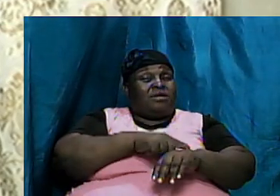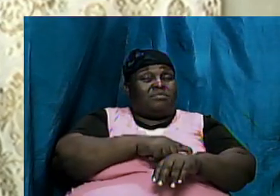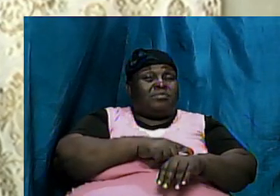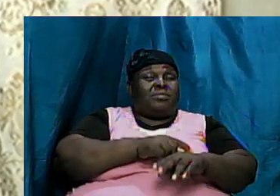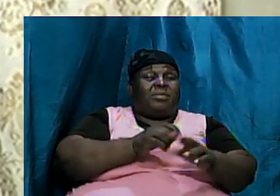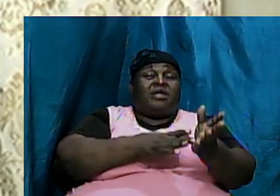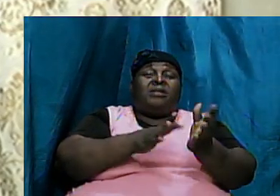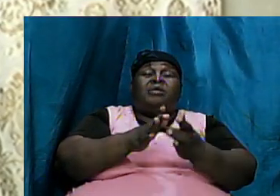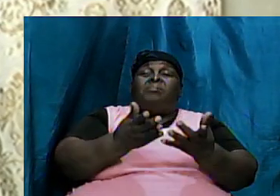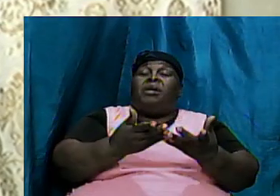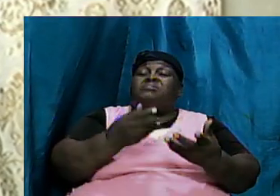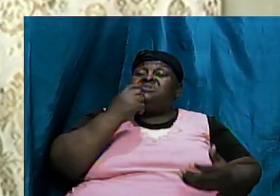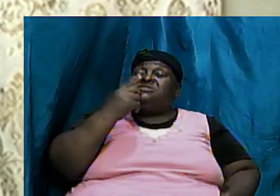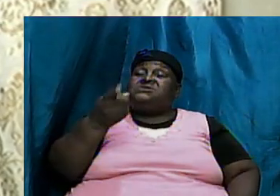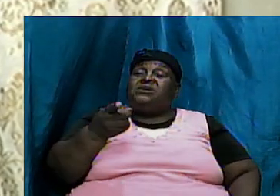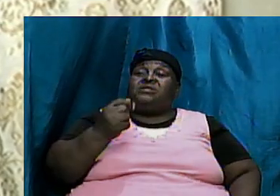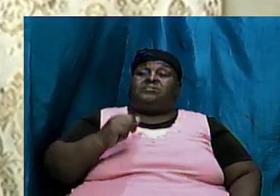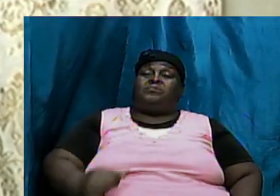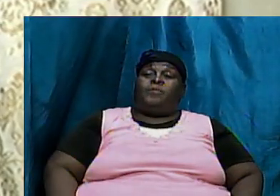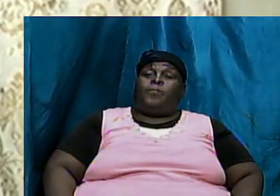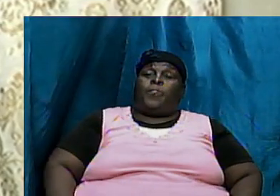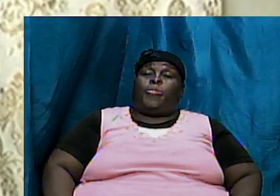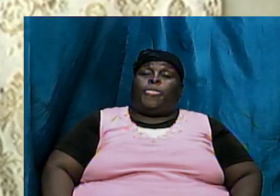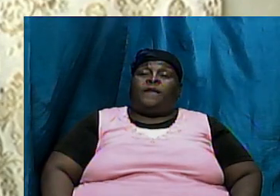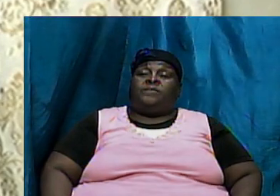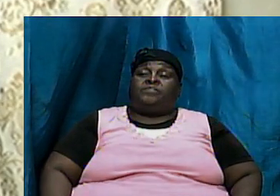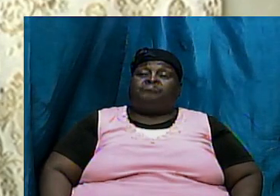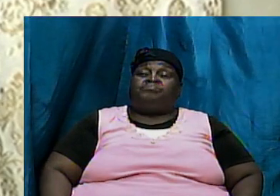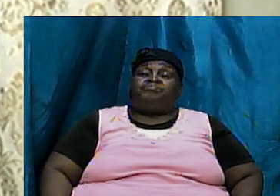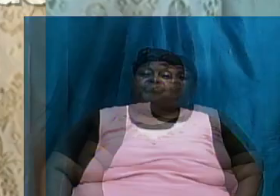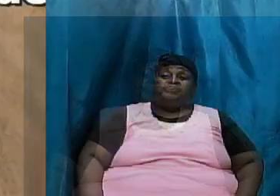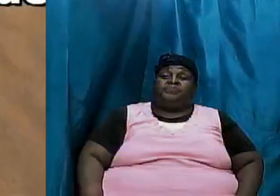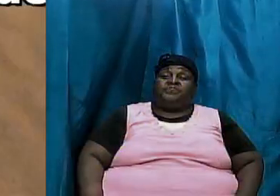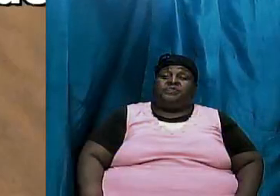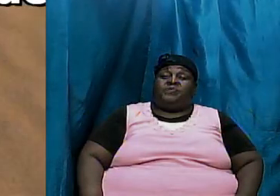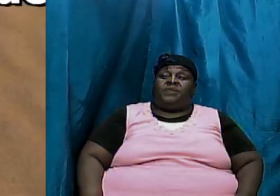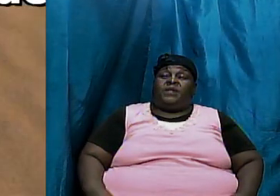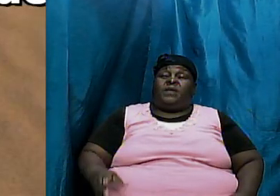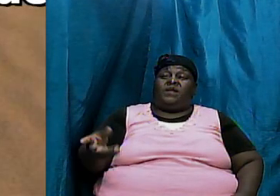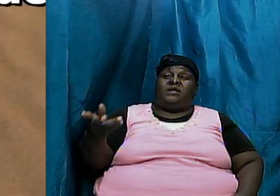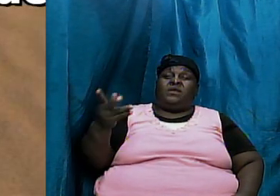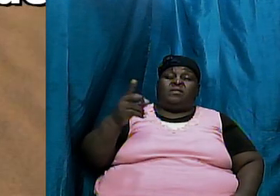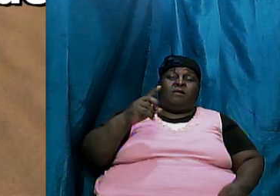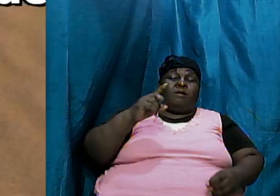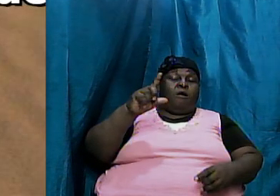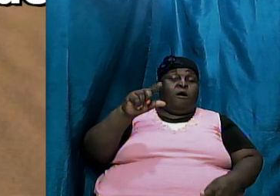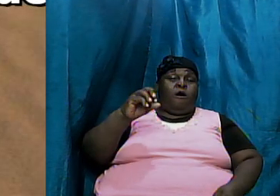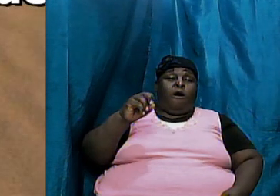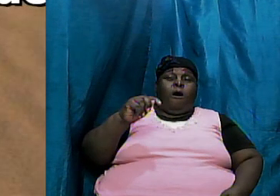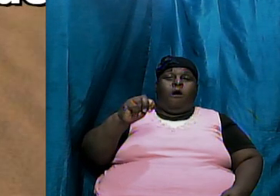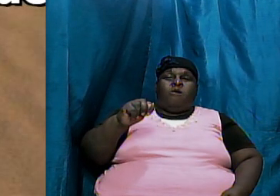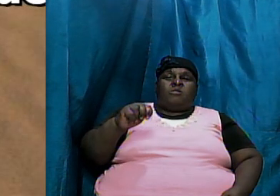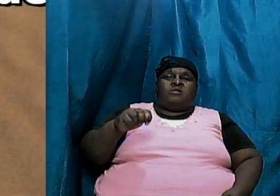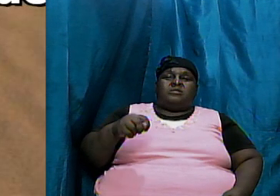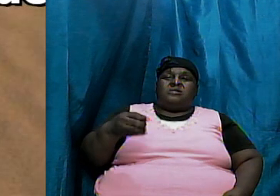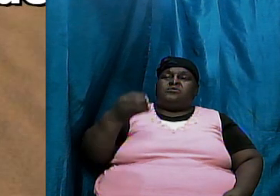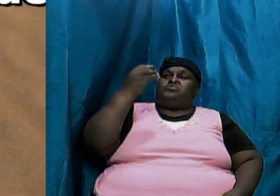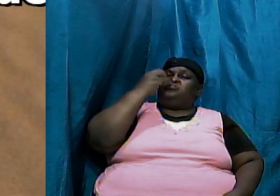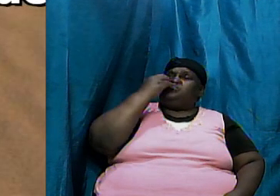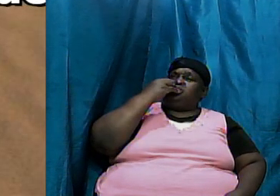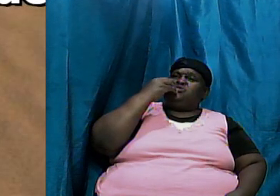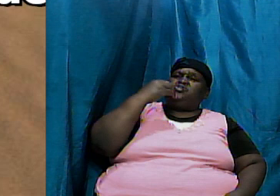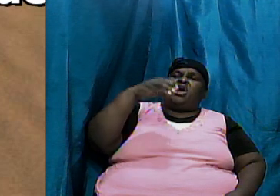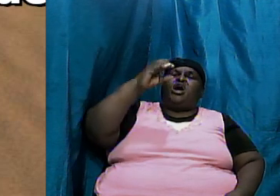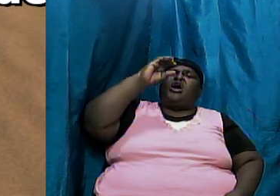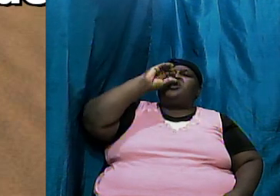on and let us read verse 29 now well verse 28 likewise also it was in the days of Lot they did eat they